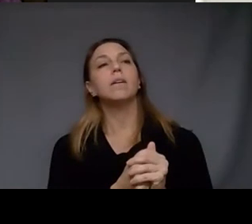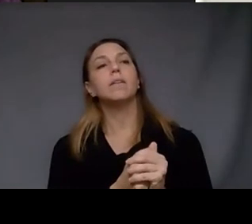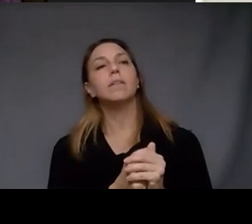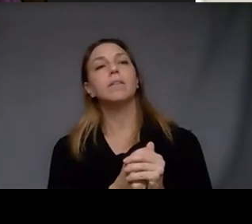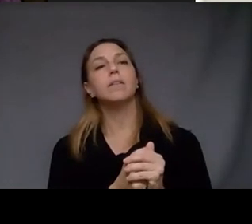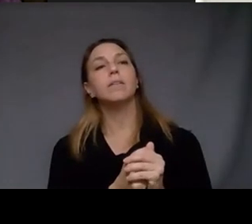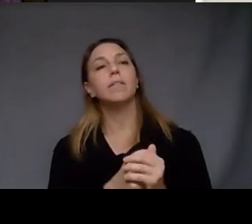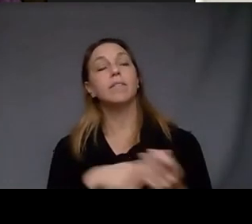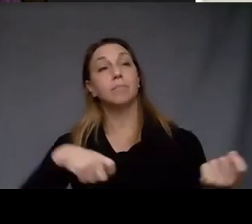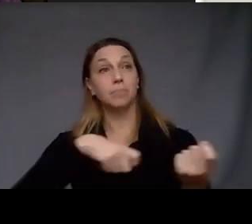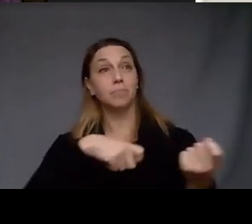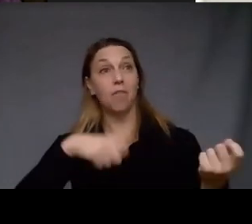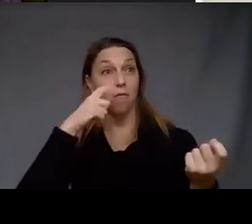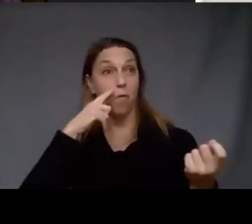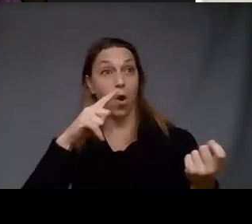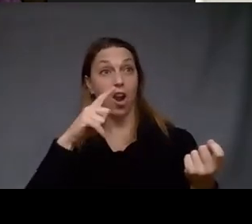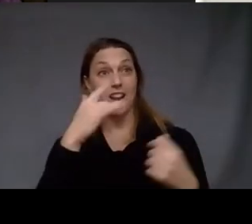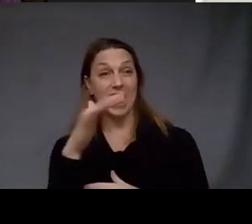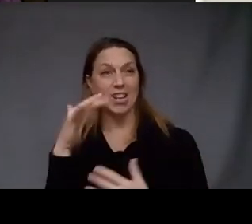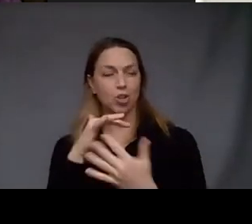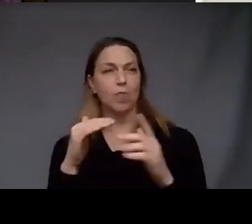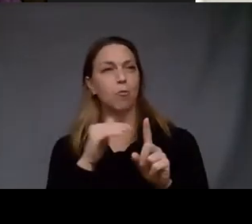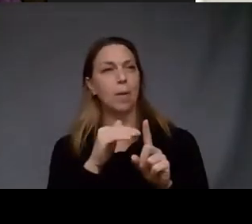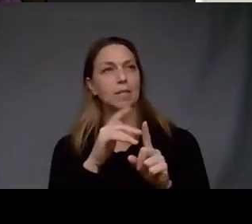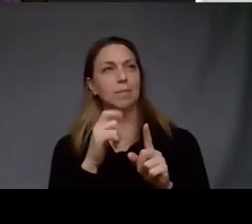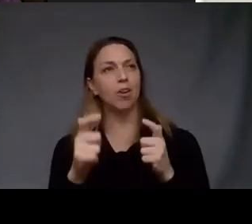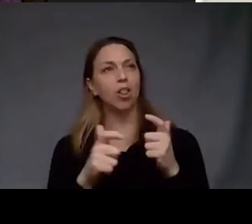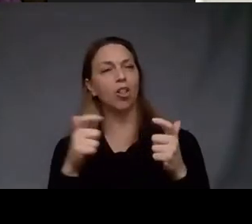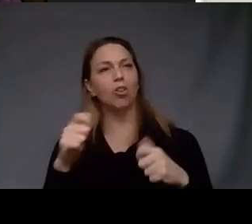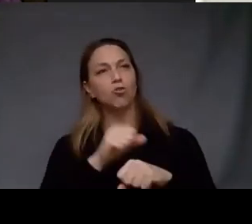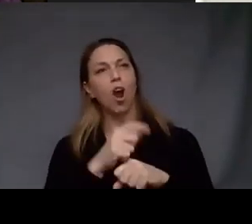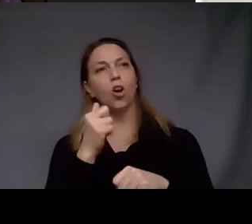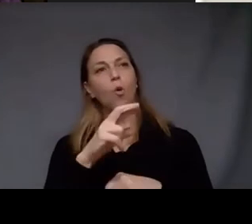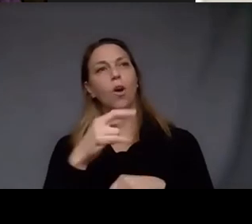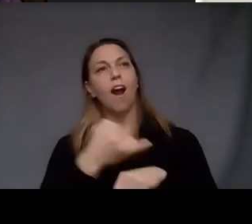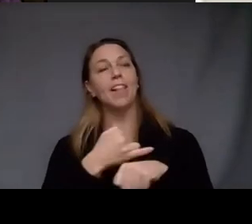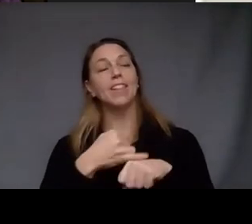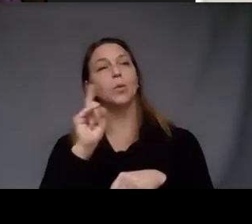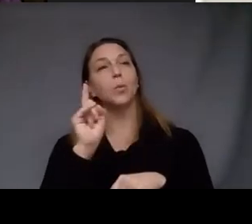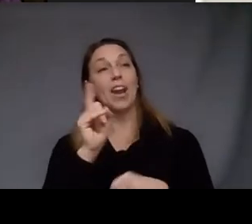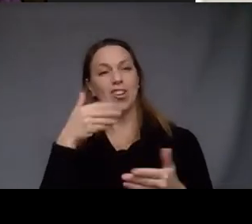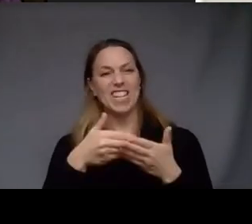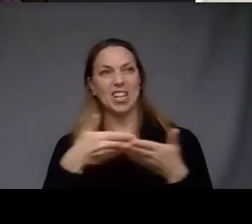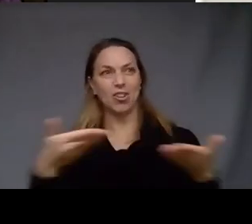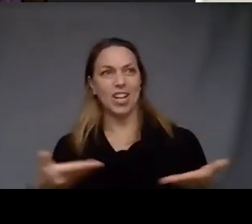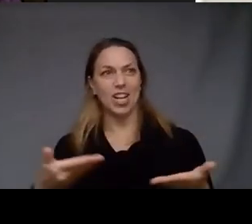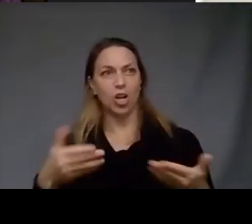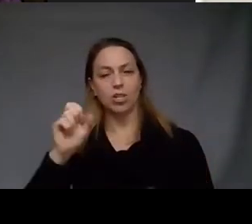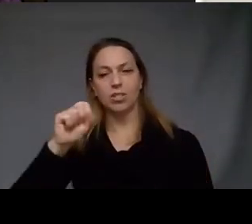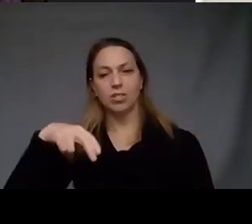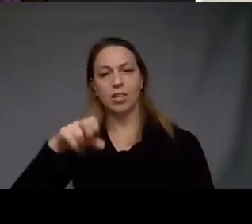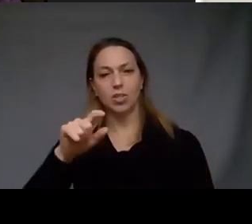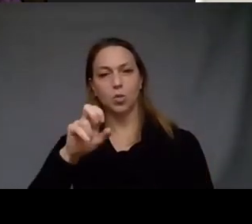fiddler playing for nature reminds me of a large rock or island in the Susquehanna River near here that's covered in Native